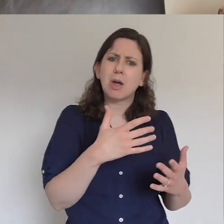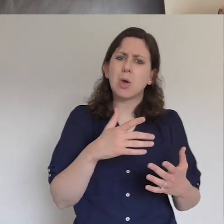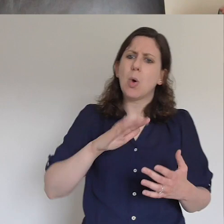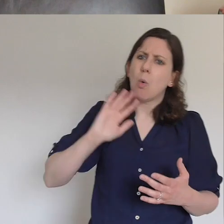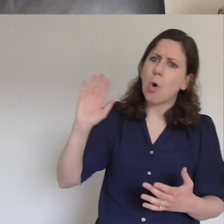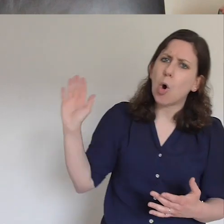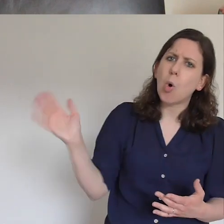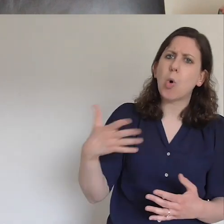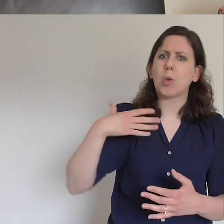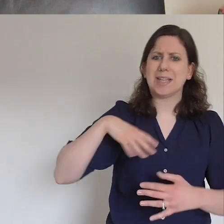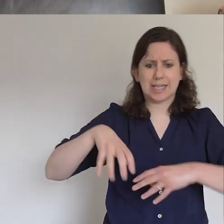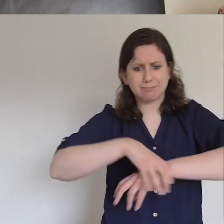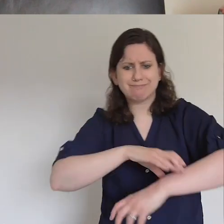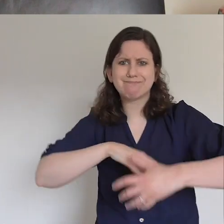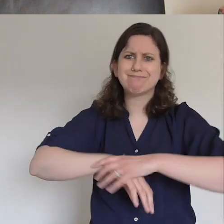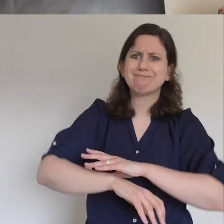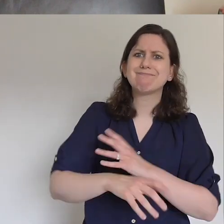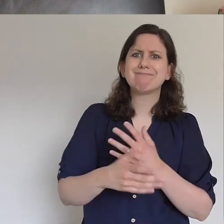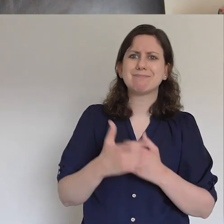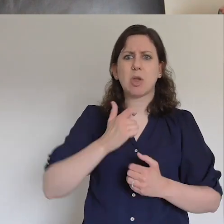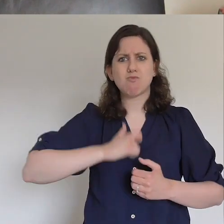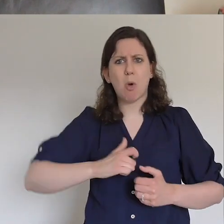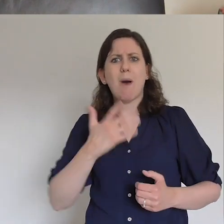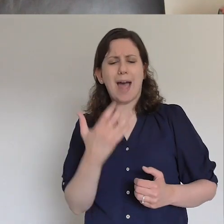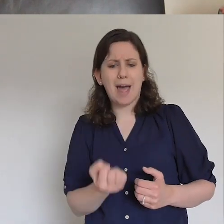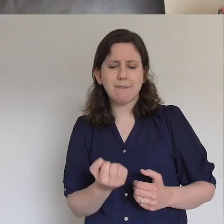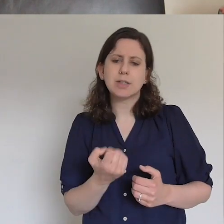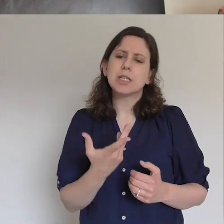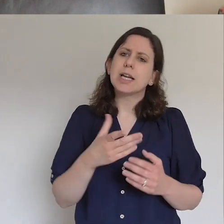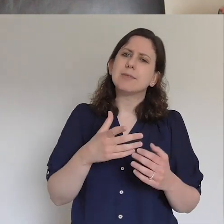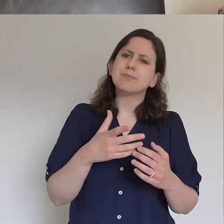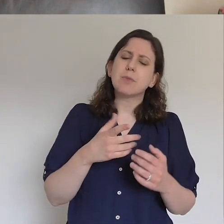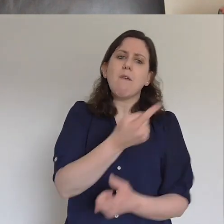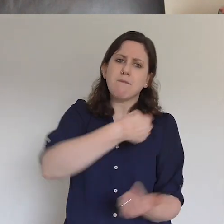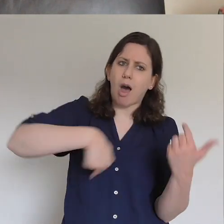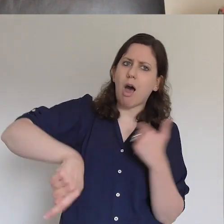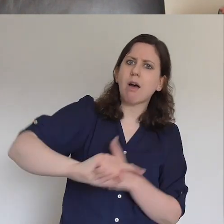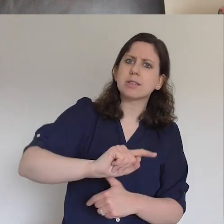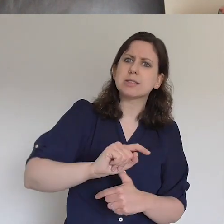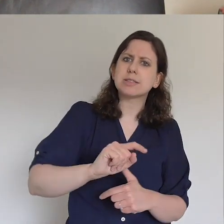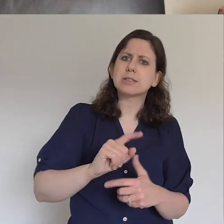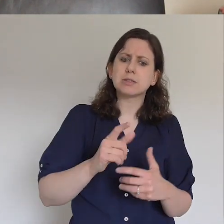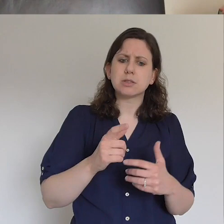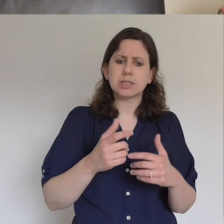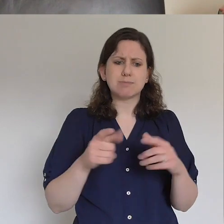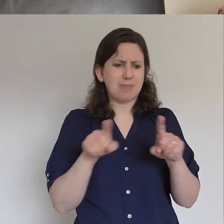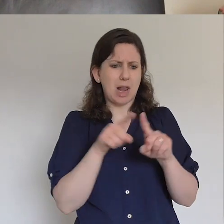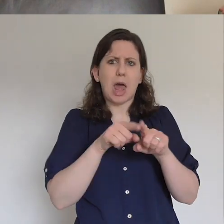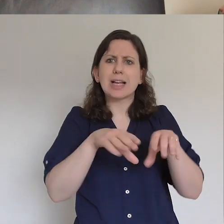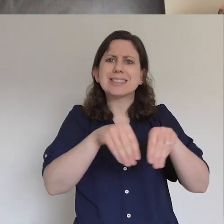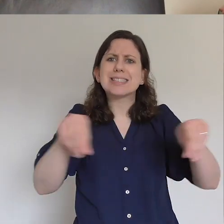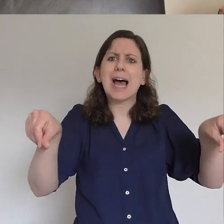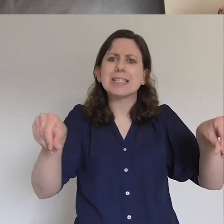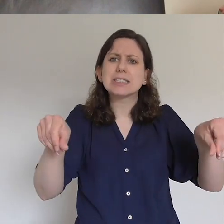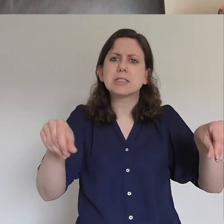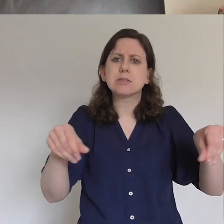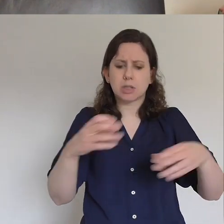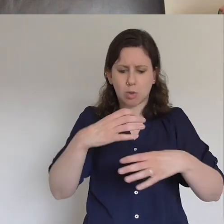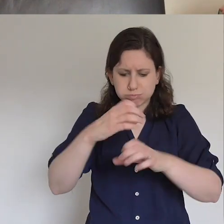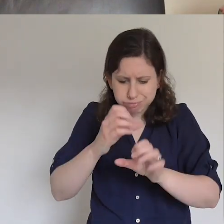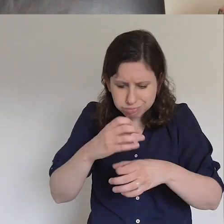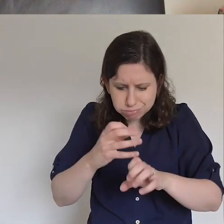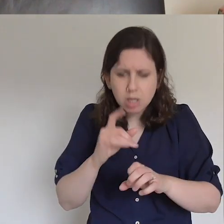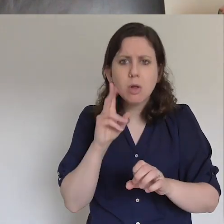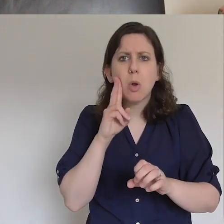they all look completely different but from a distance they all look the same. It's a bit like people it's going to take all people to reach all people. Because I'll let you into a secret and